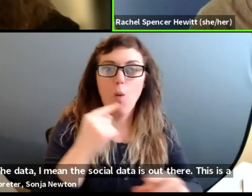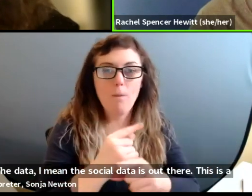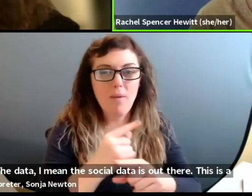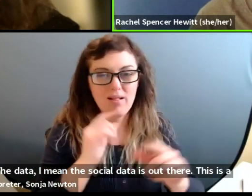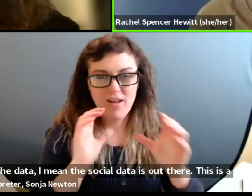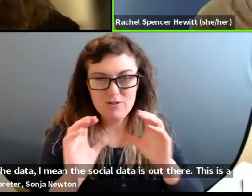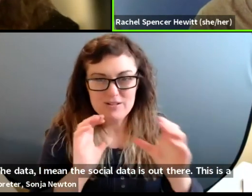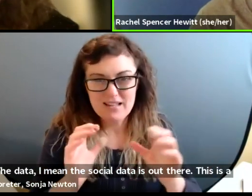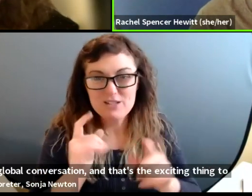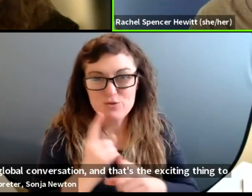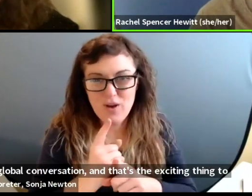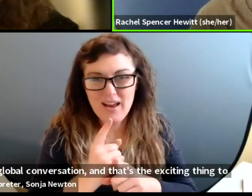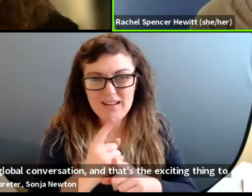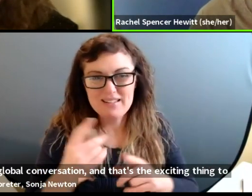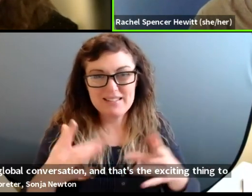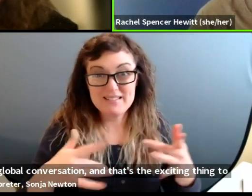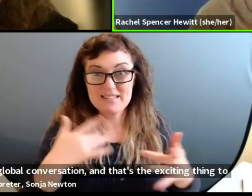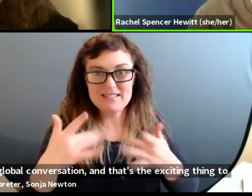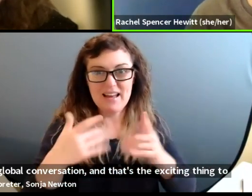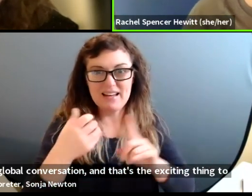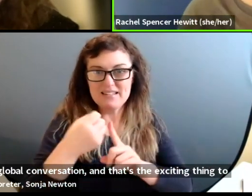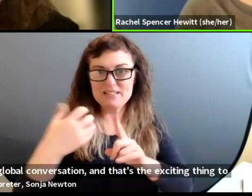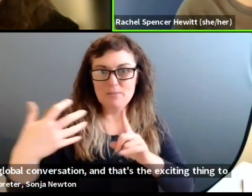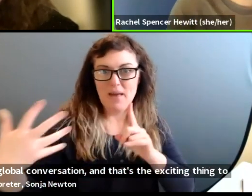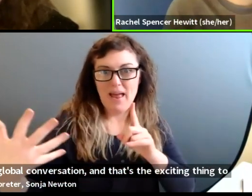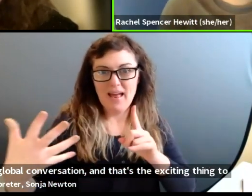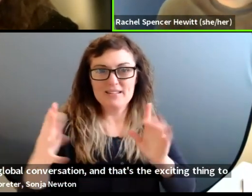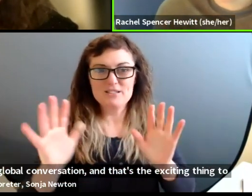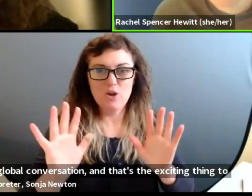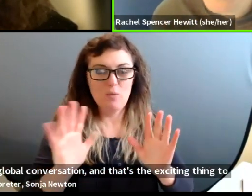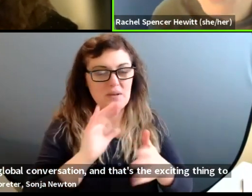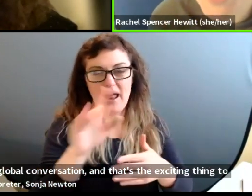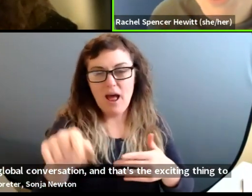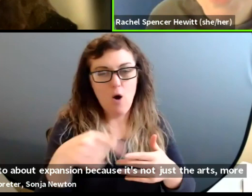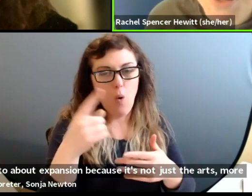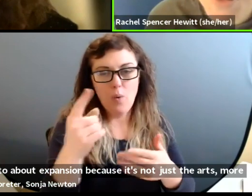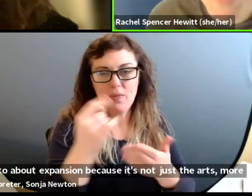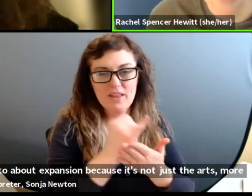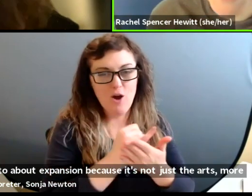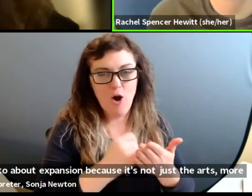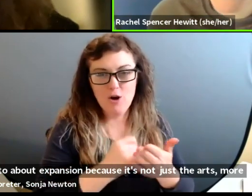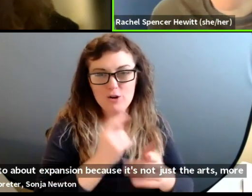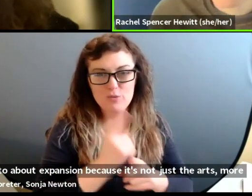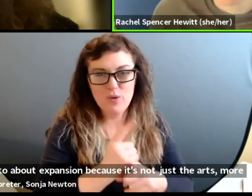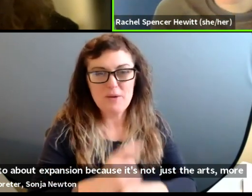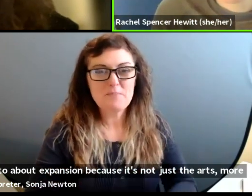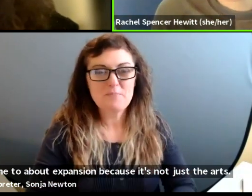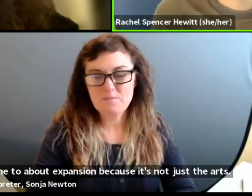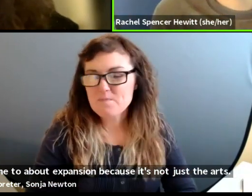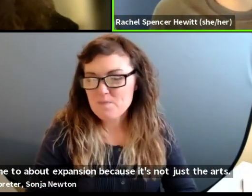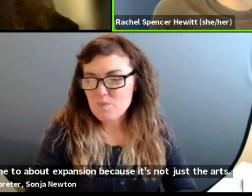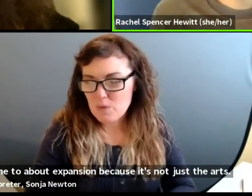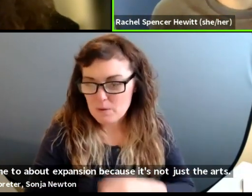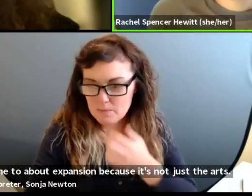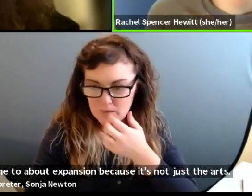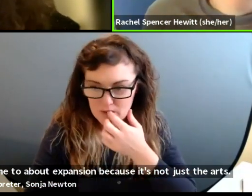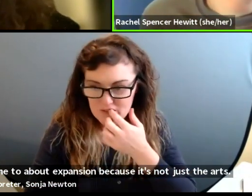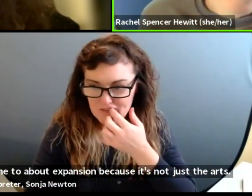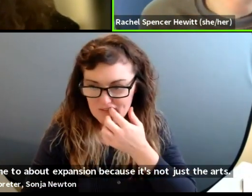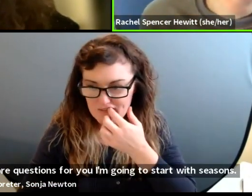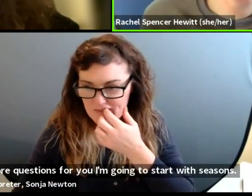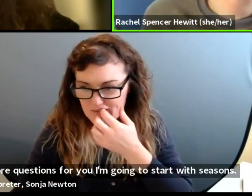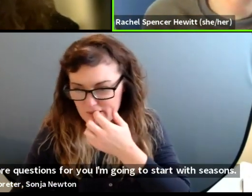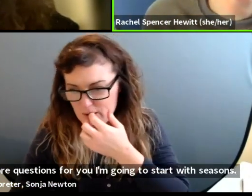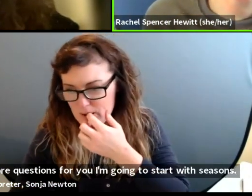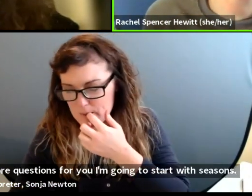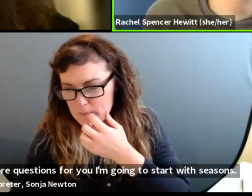to me too about expansion. Cause it's not just the arts. Um, um, more questions for you. I'm going to start with Susan's second question. Were there